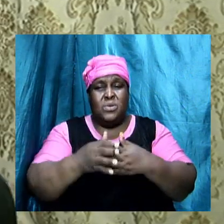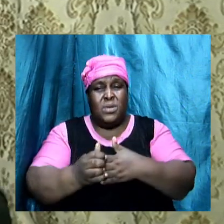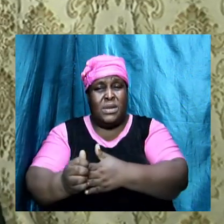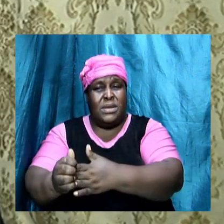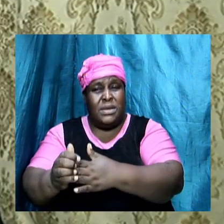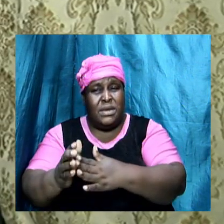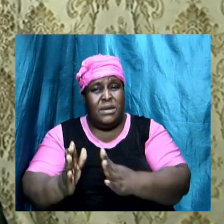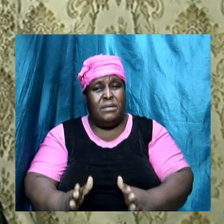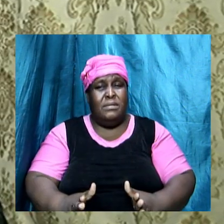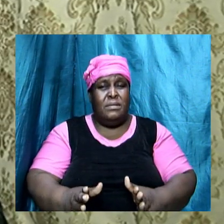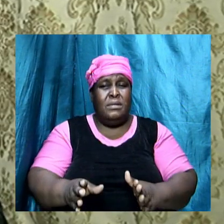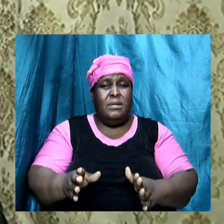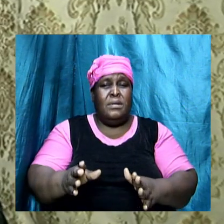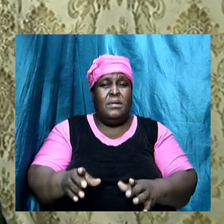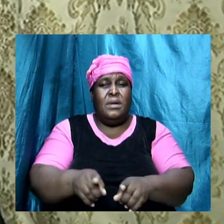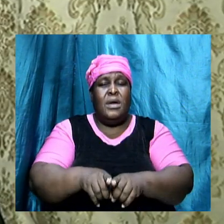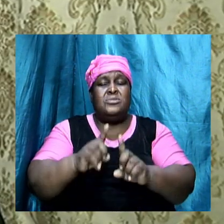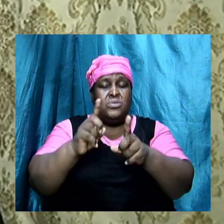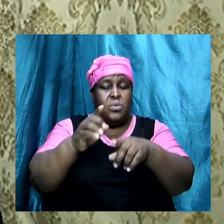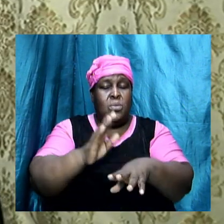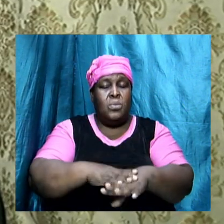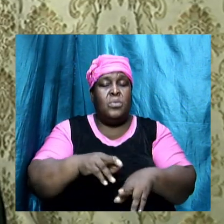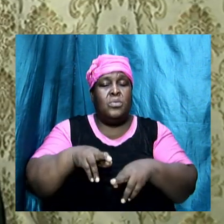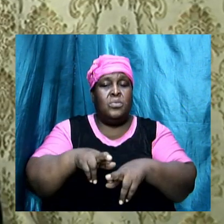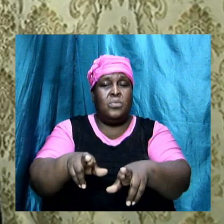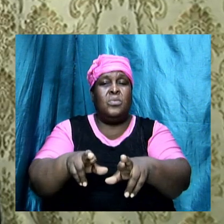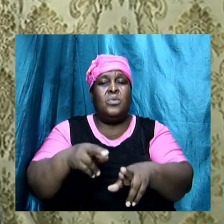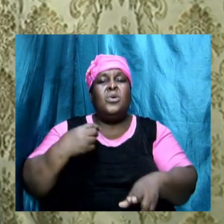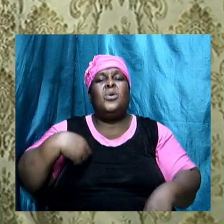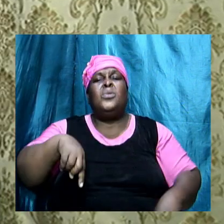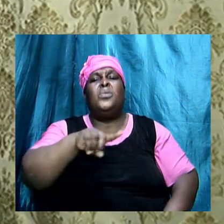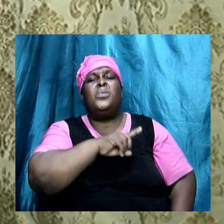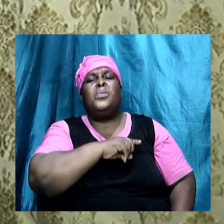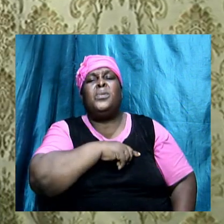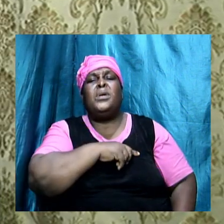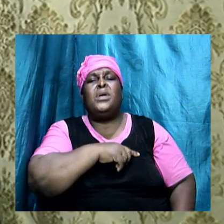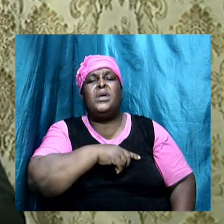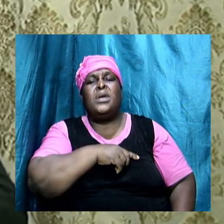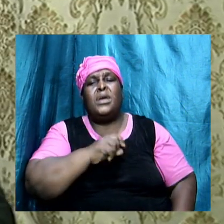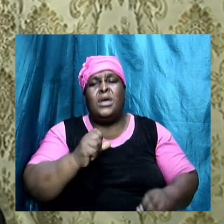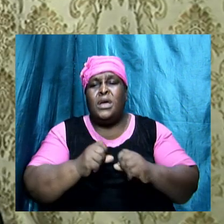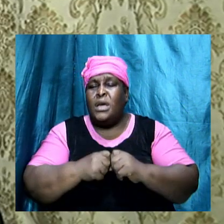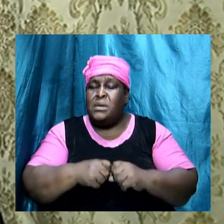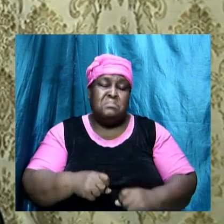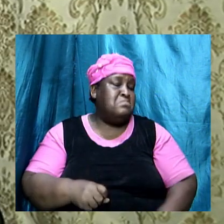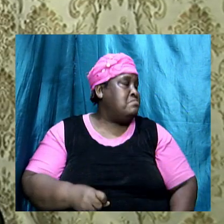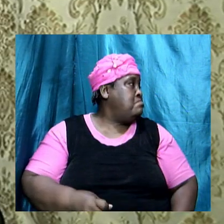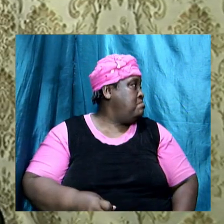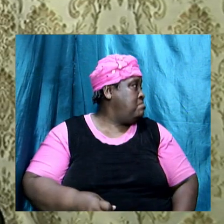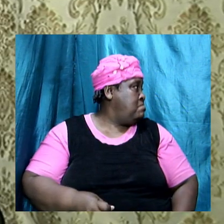as we go on the road, amen, we have to turn our heads some of the time.